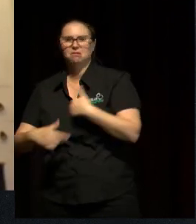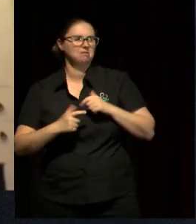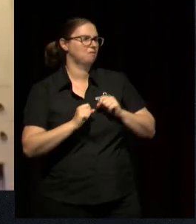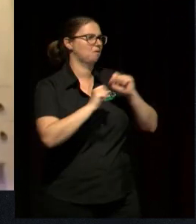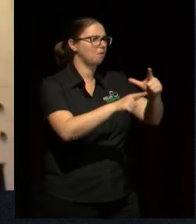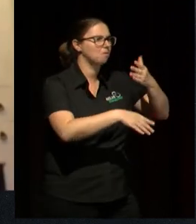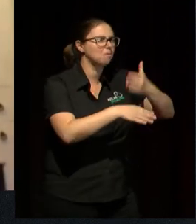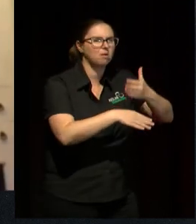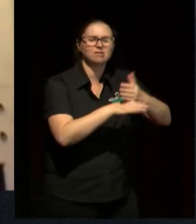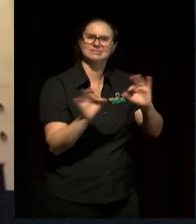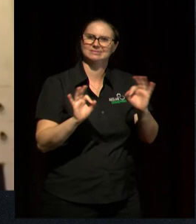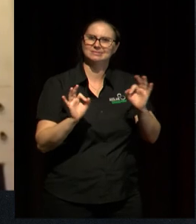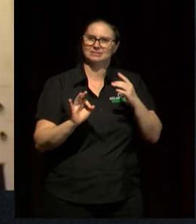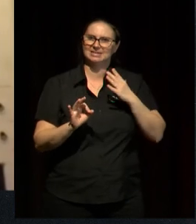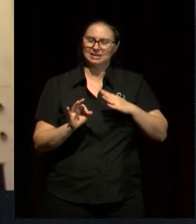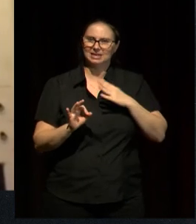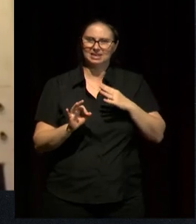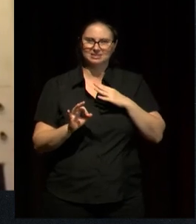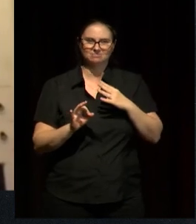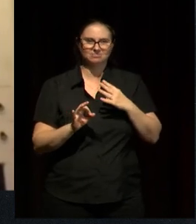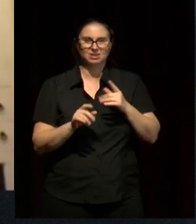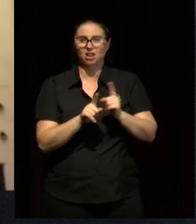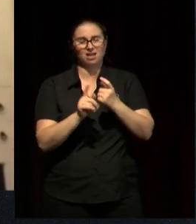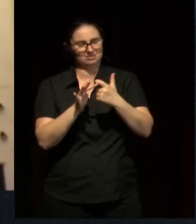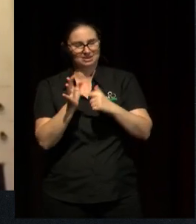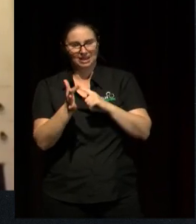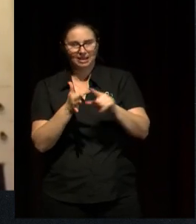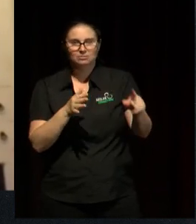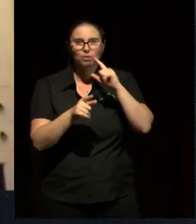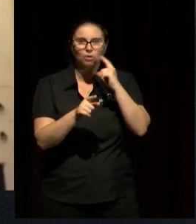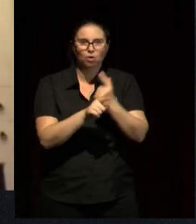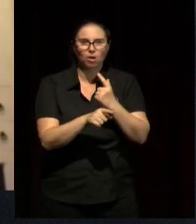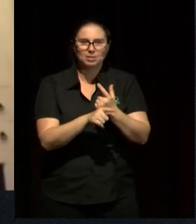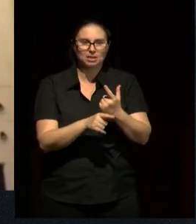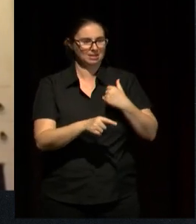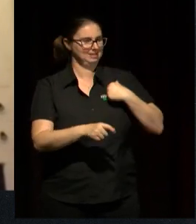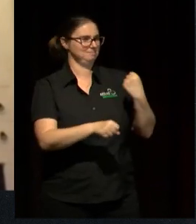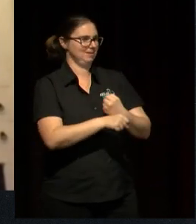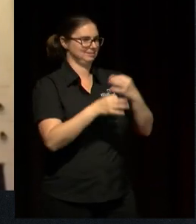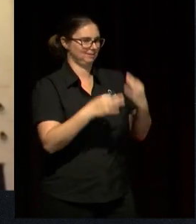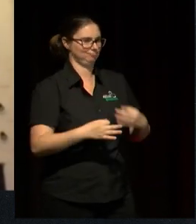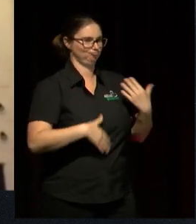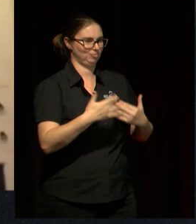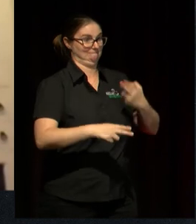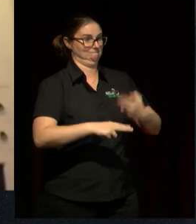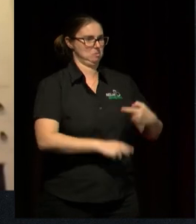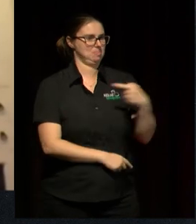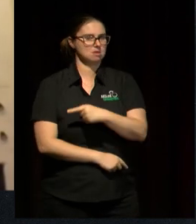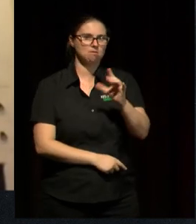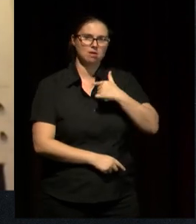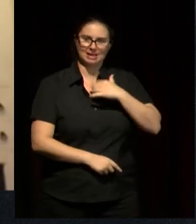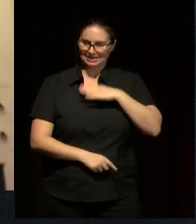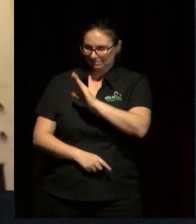making decisions about children, as you say, Kate, without actually asking them what they want and what they believe